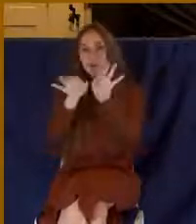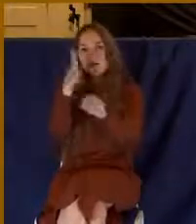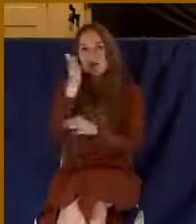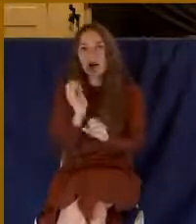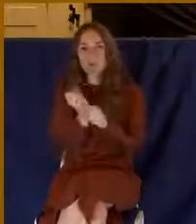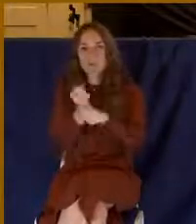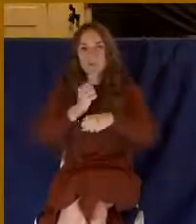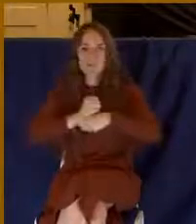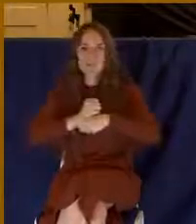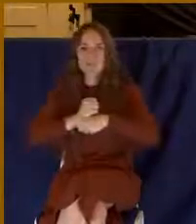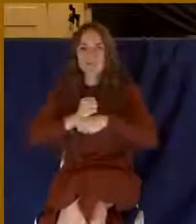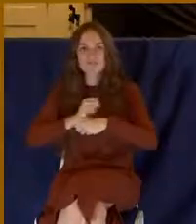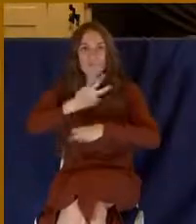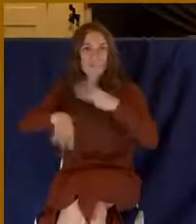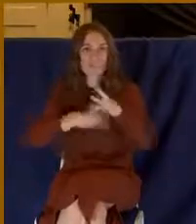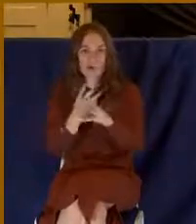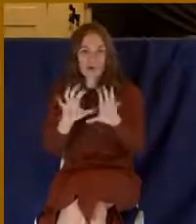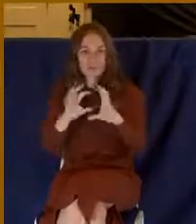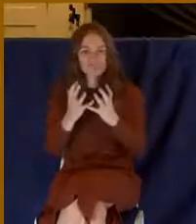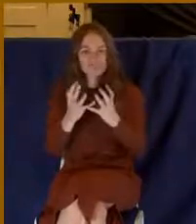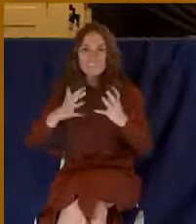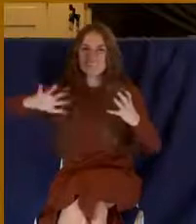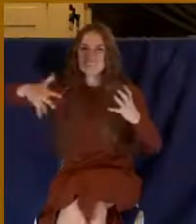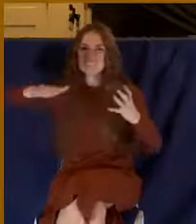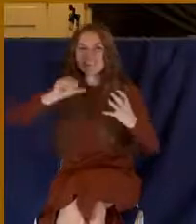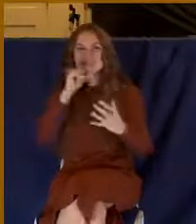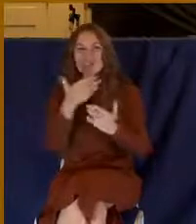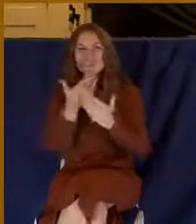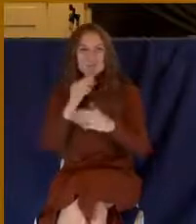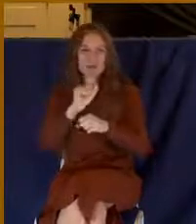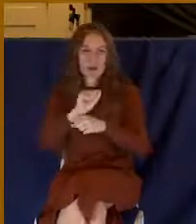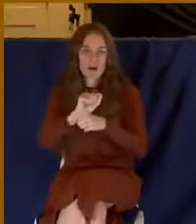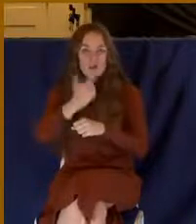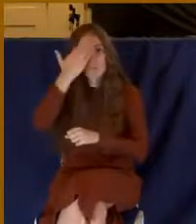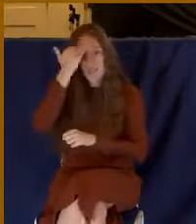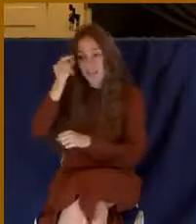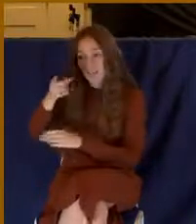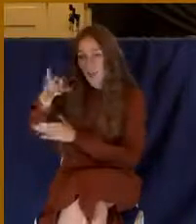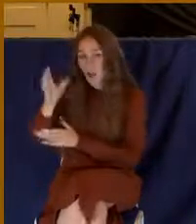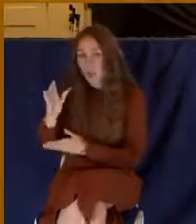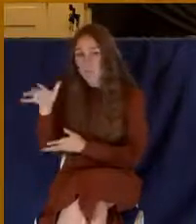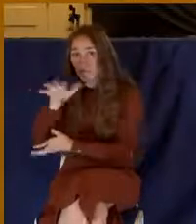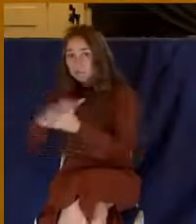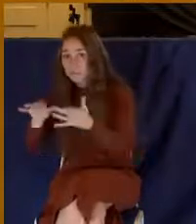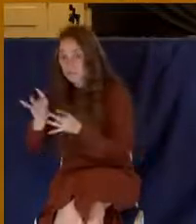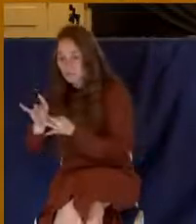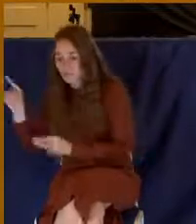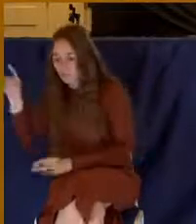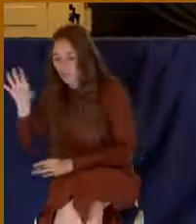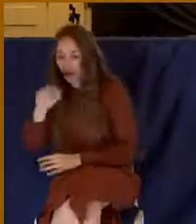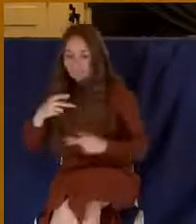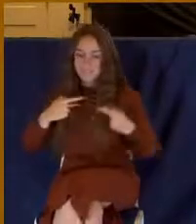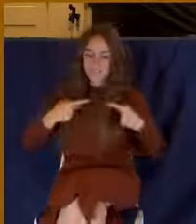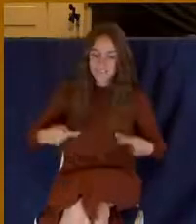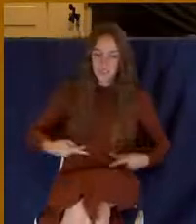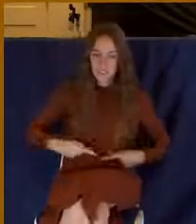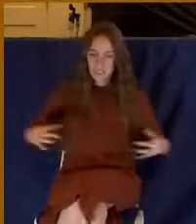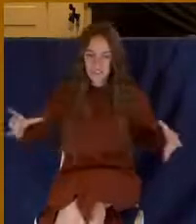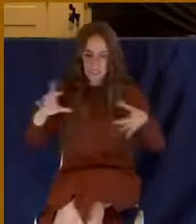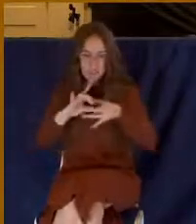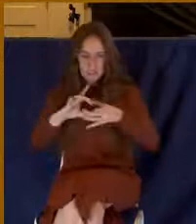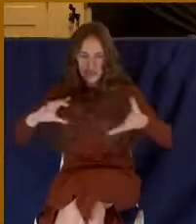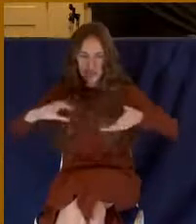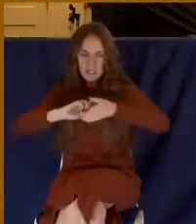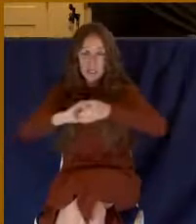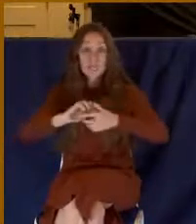botched job of creation, they say, because he really mixed together the physical world with the spiritual. And according to the Gnostic mindset, all